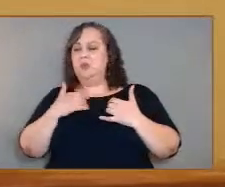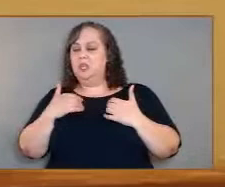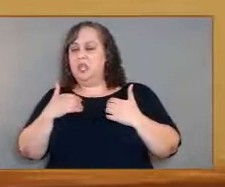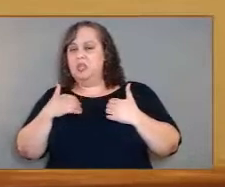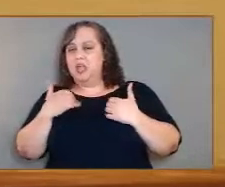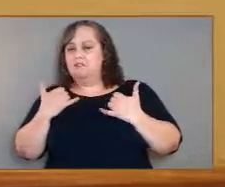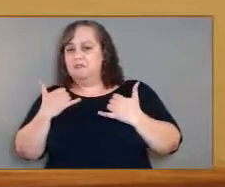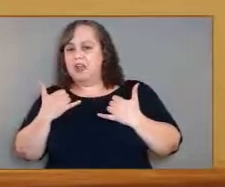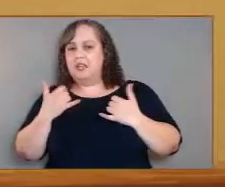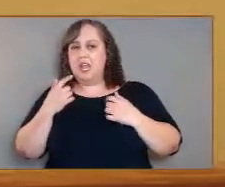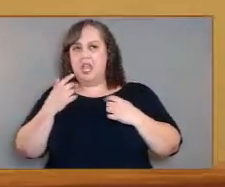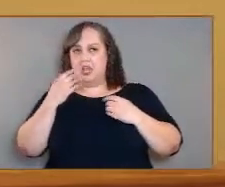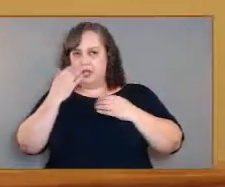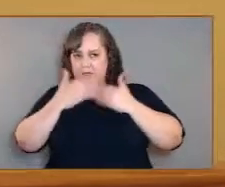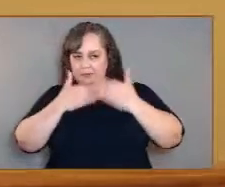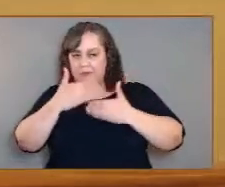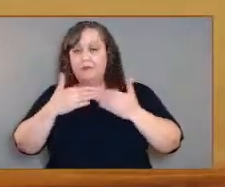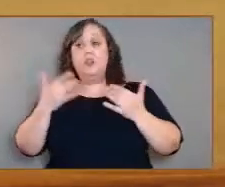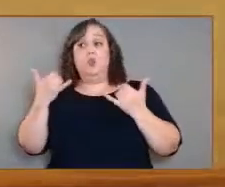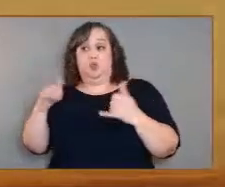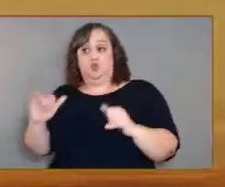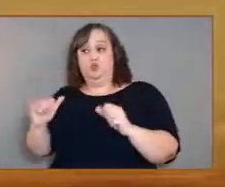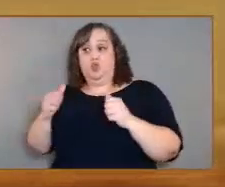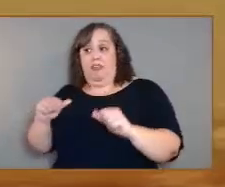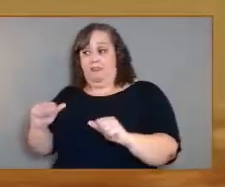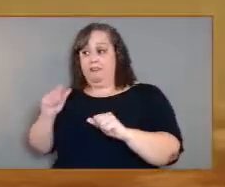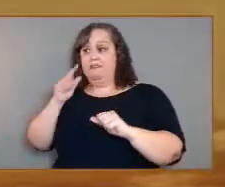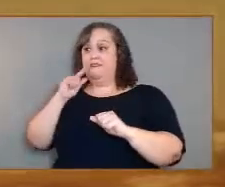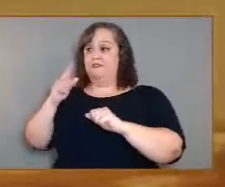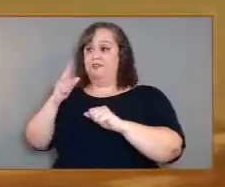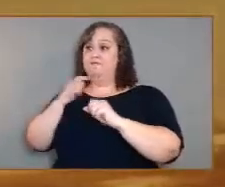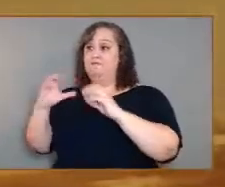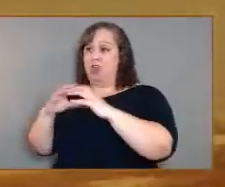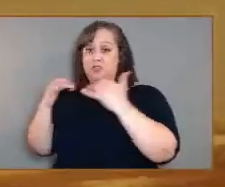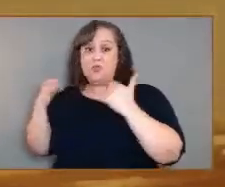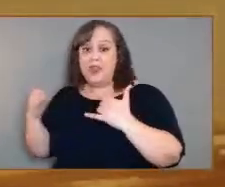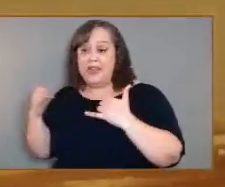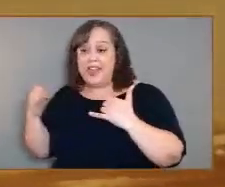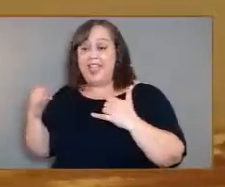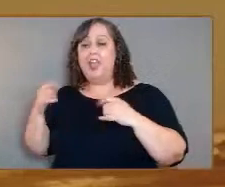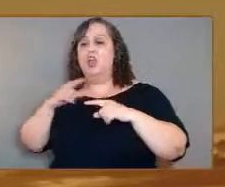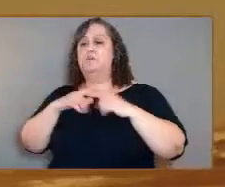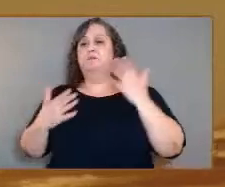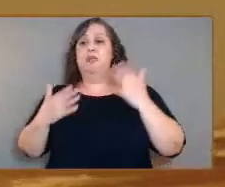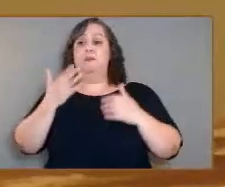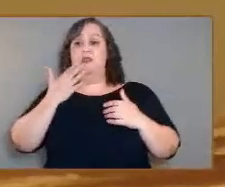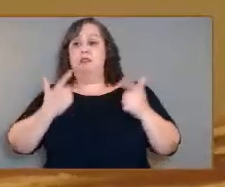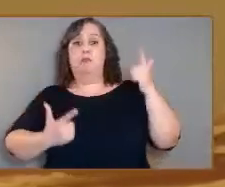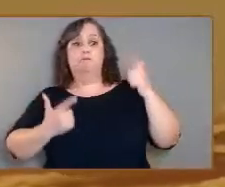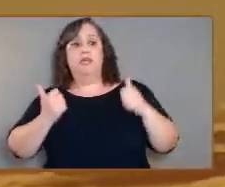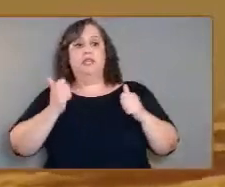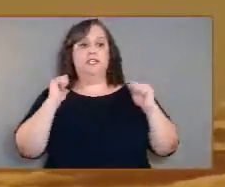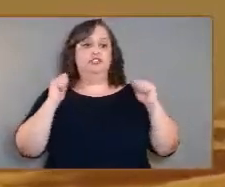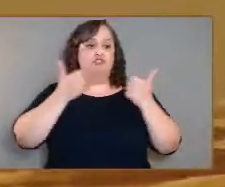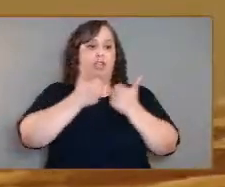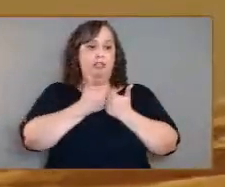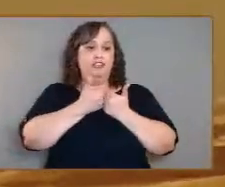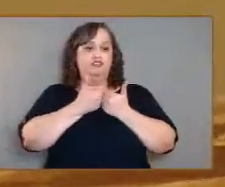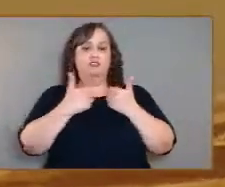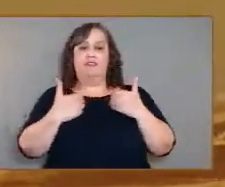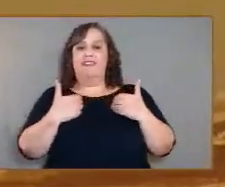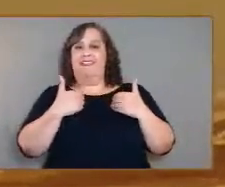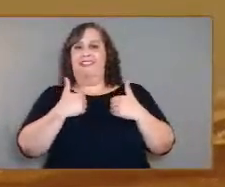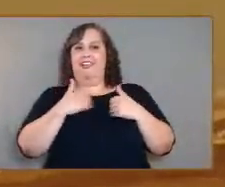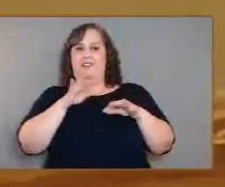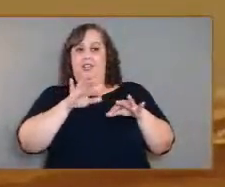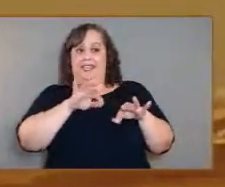at trying to do that for Mars right now. And perhaps the the biggest challenge is getting that surface, that sample that